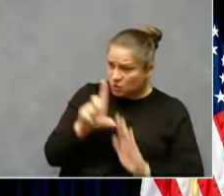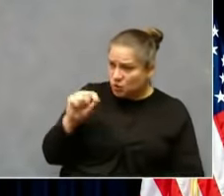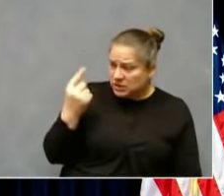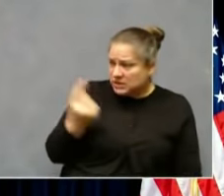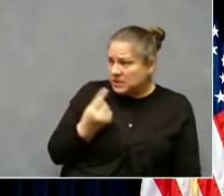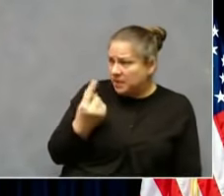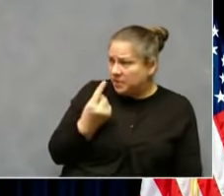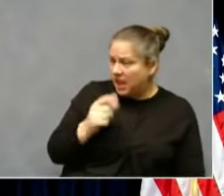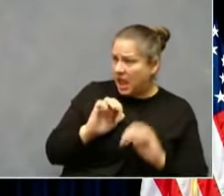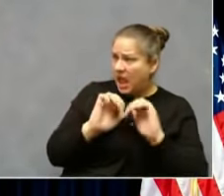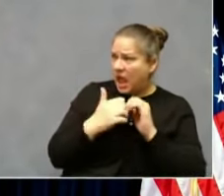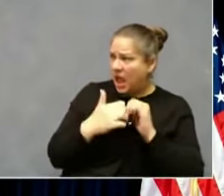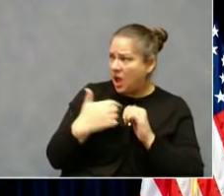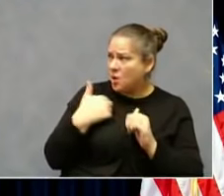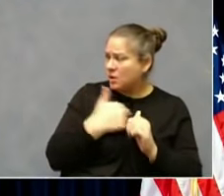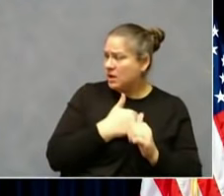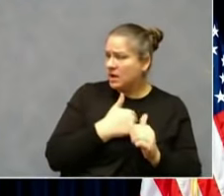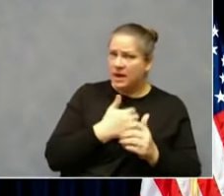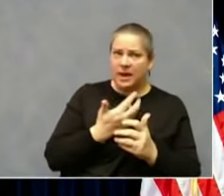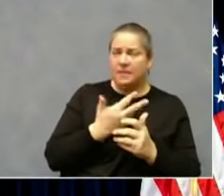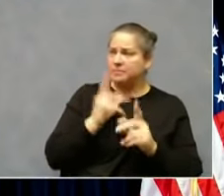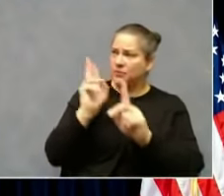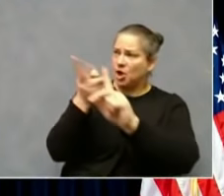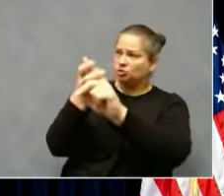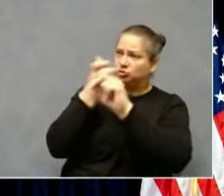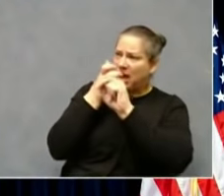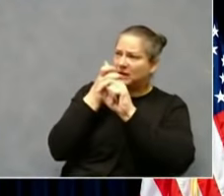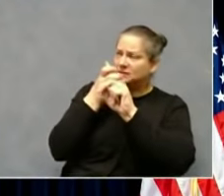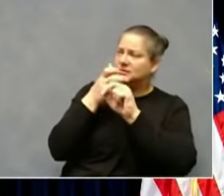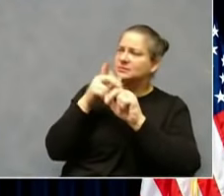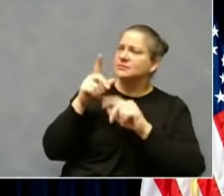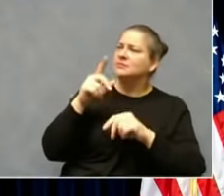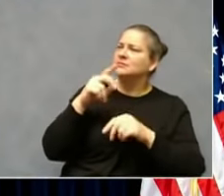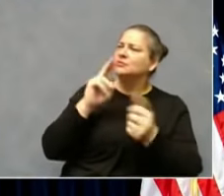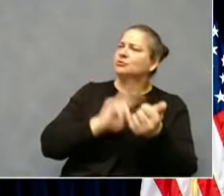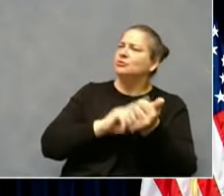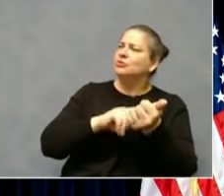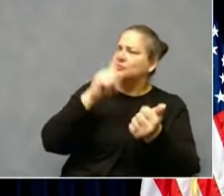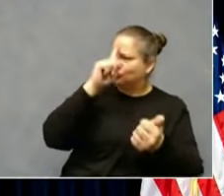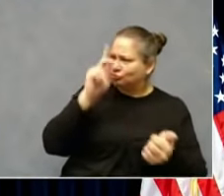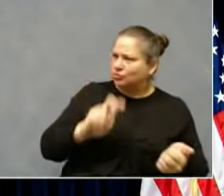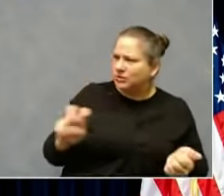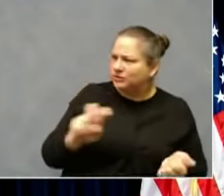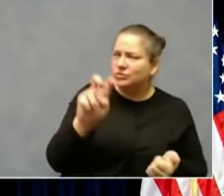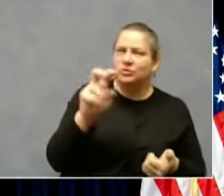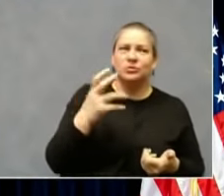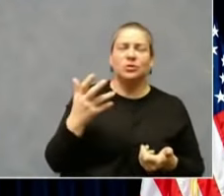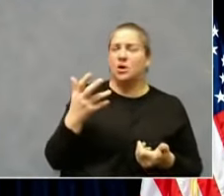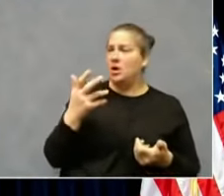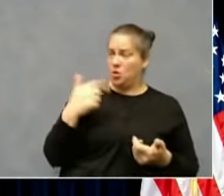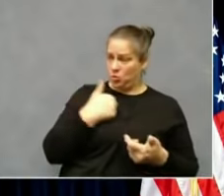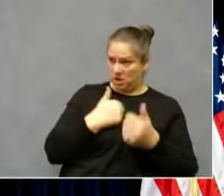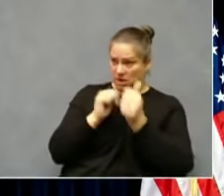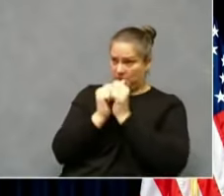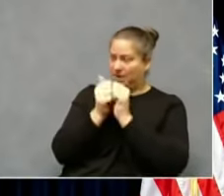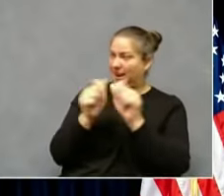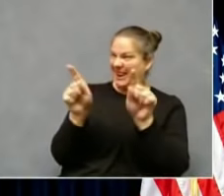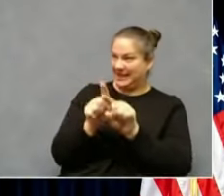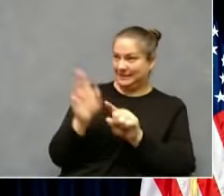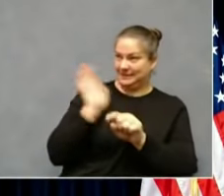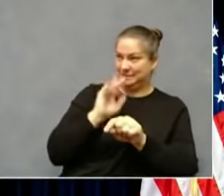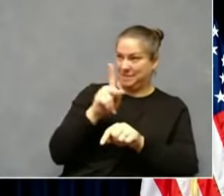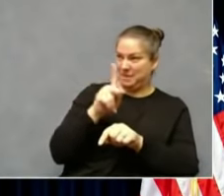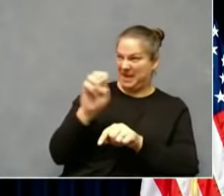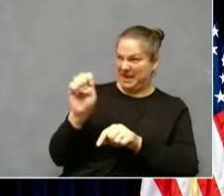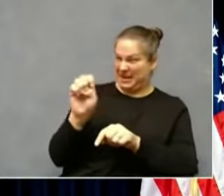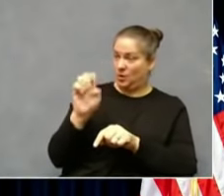travel nurses, additional physicians, or will we be in competition basically like we were for PPE during earlier surges?